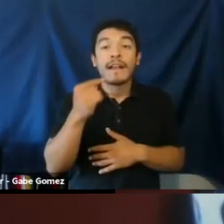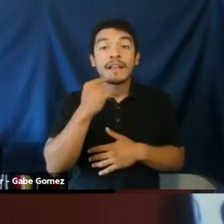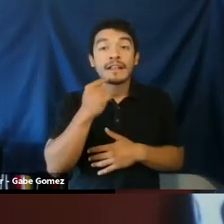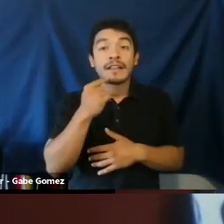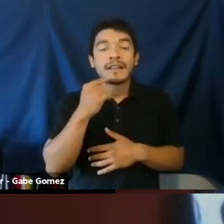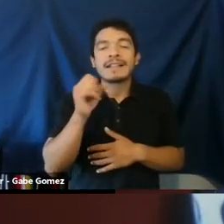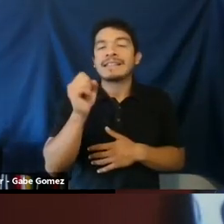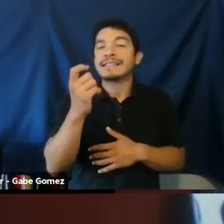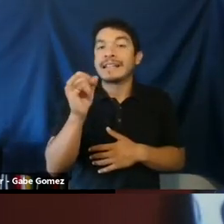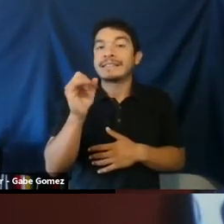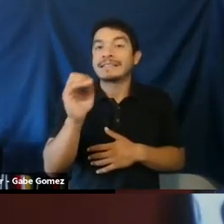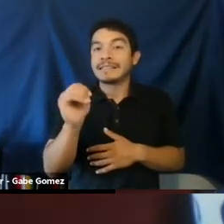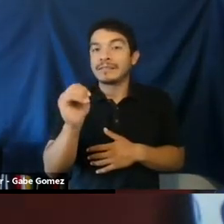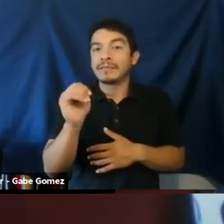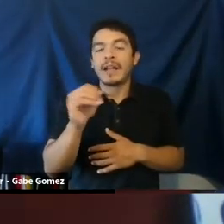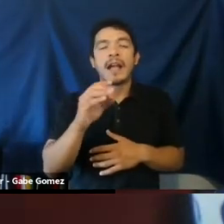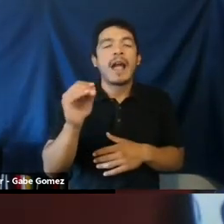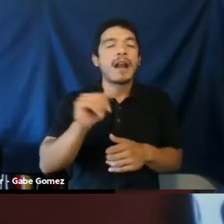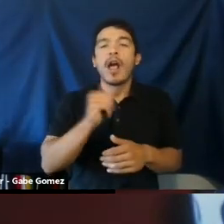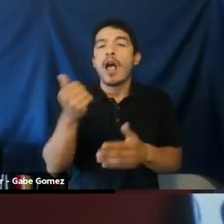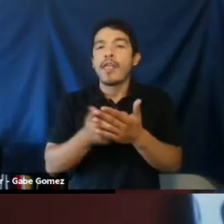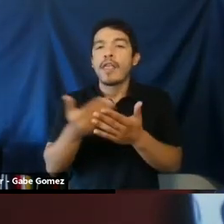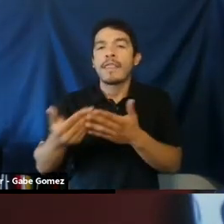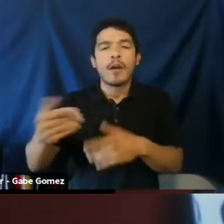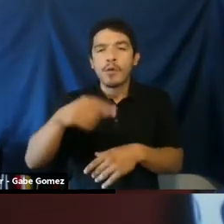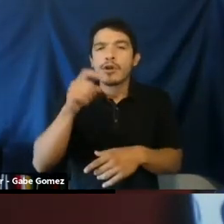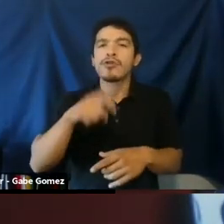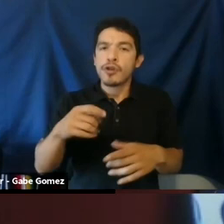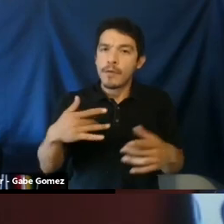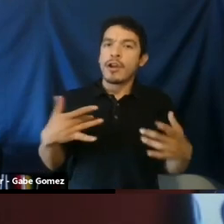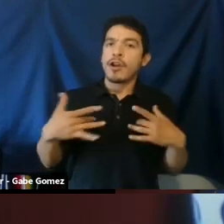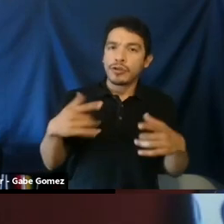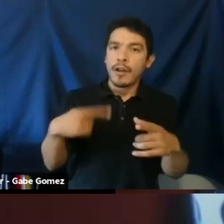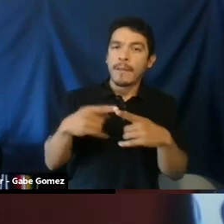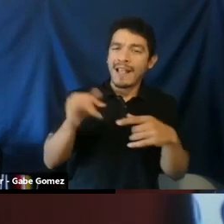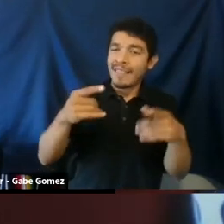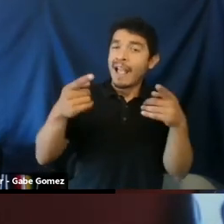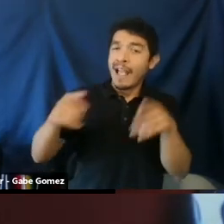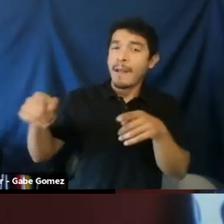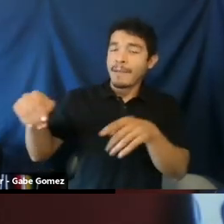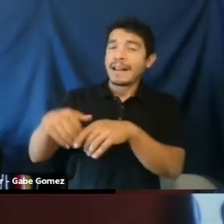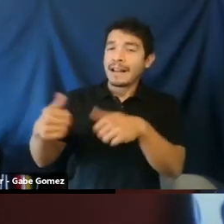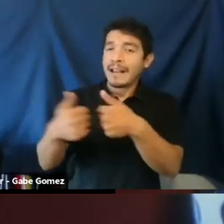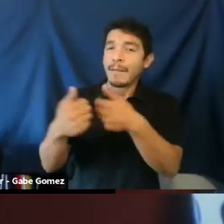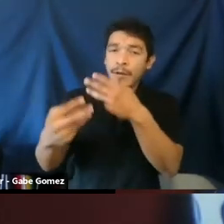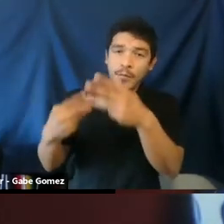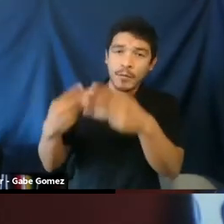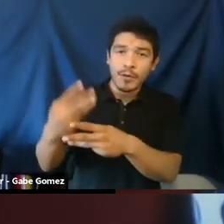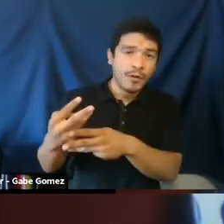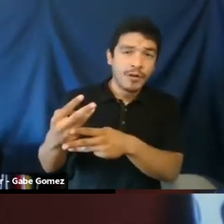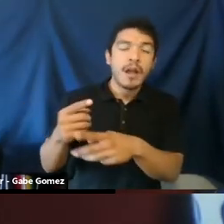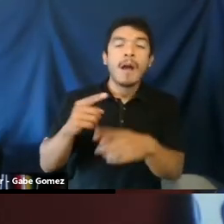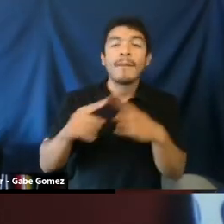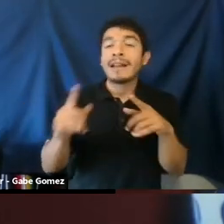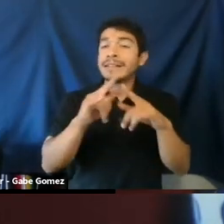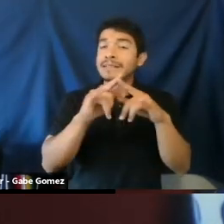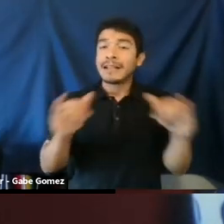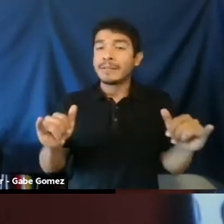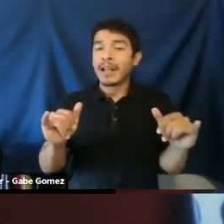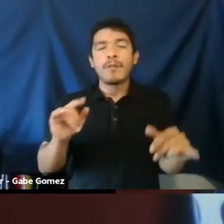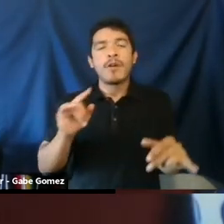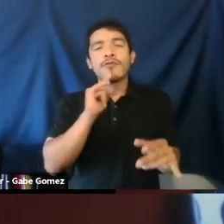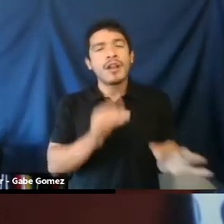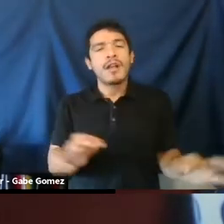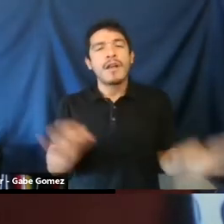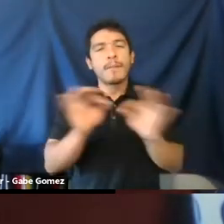spaces. That said, and we'll also talk about the extent of sexism and the extent of other things we should be concerned about